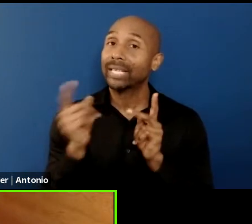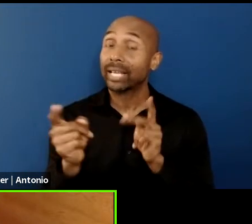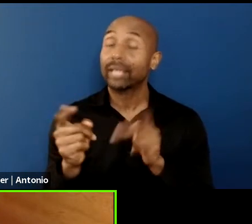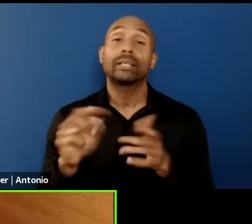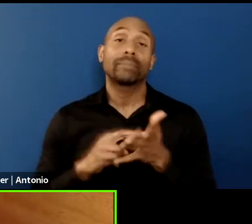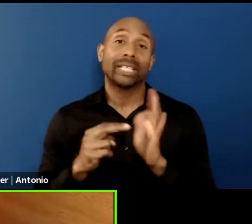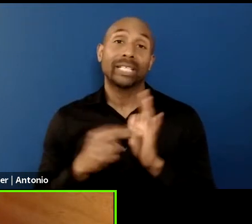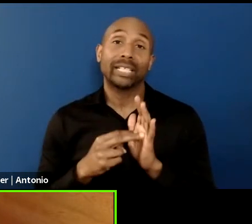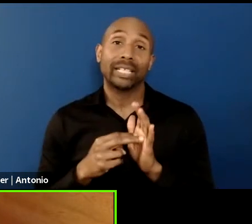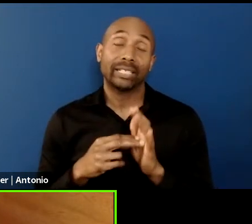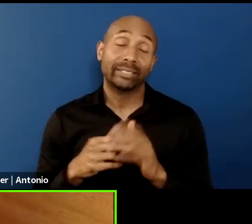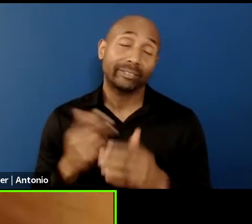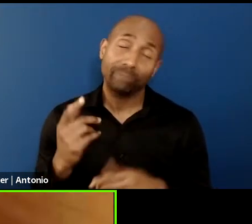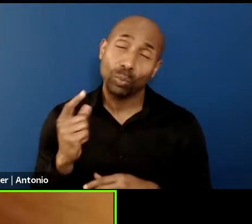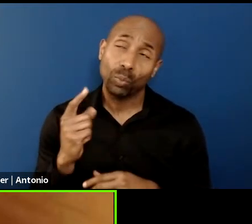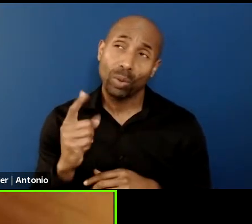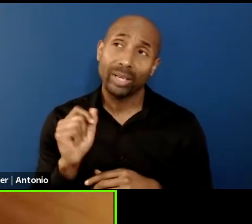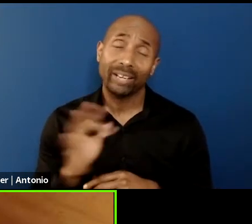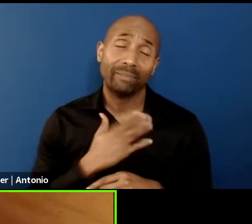earliest,